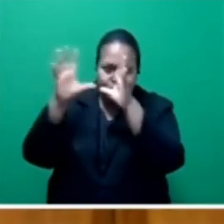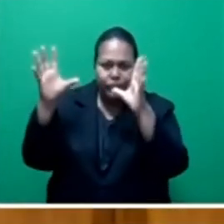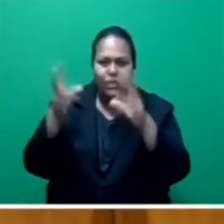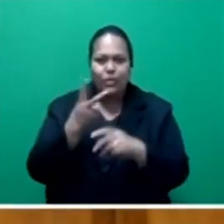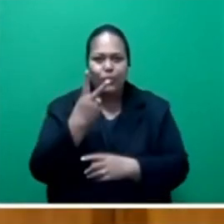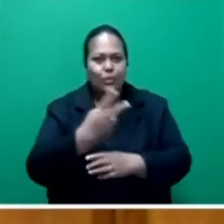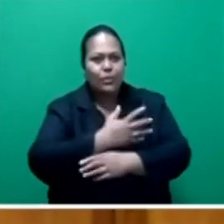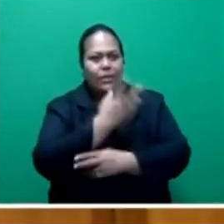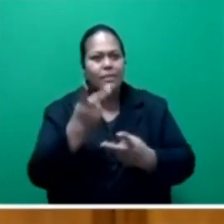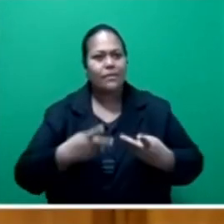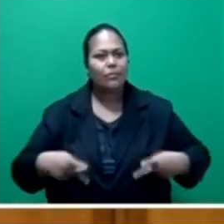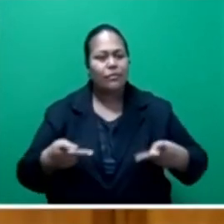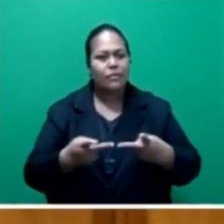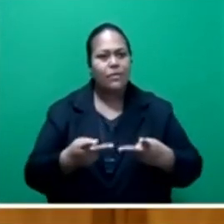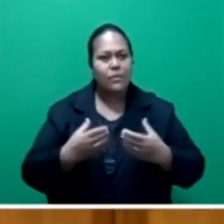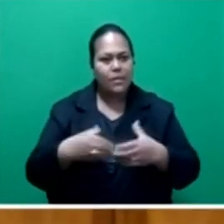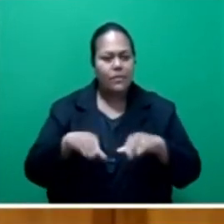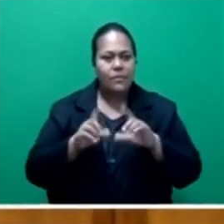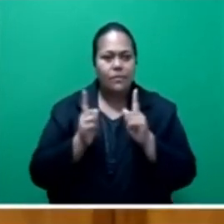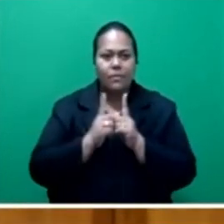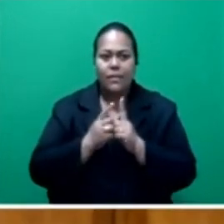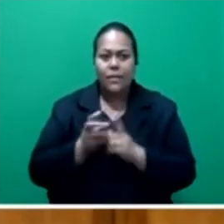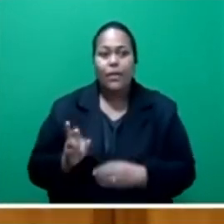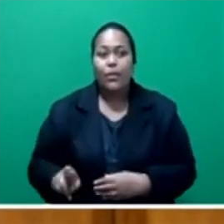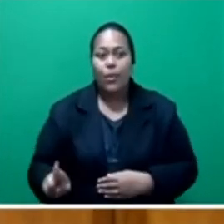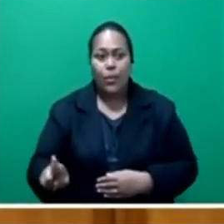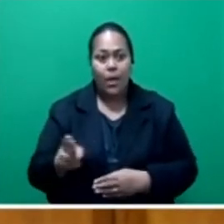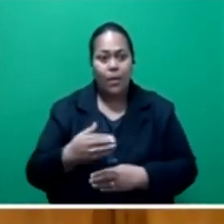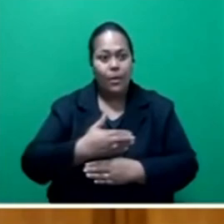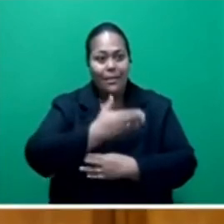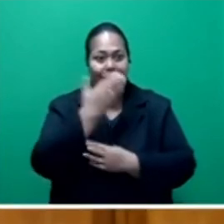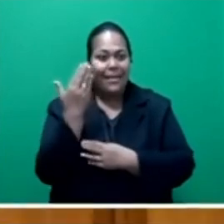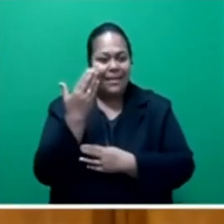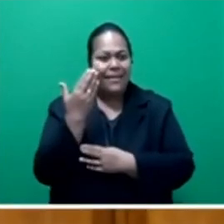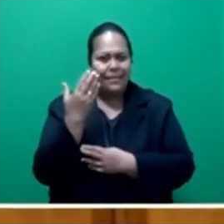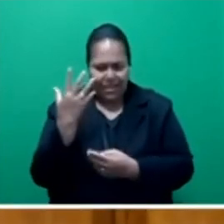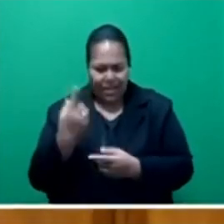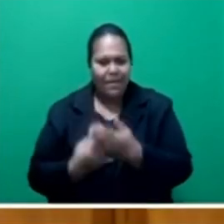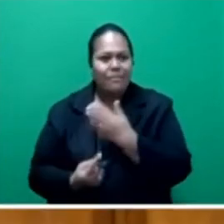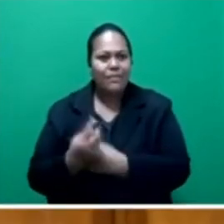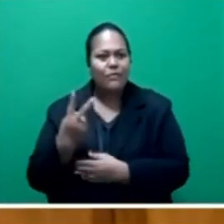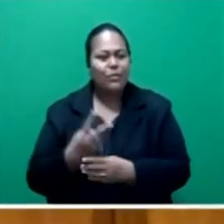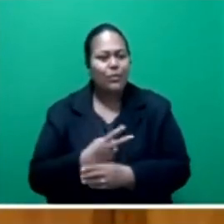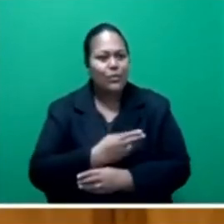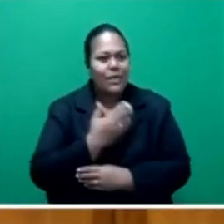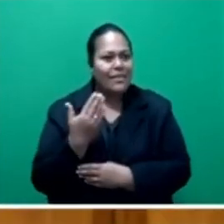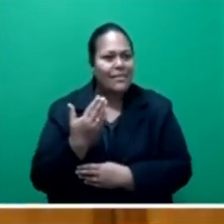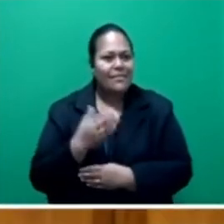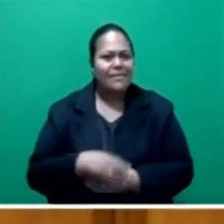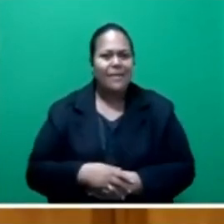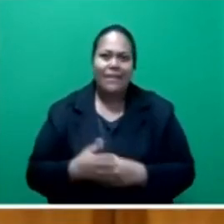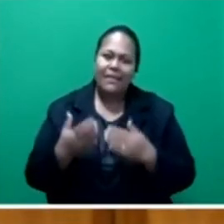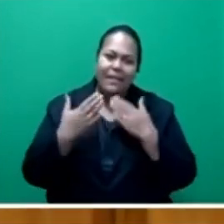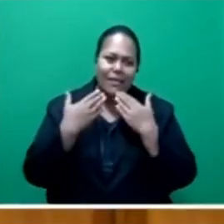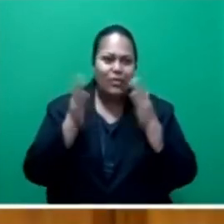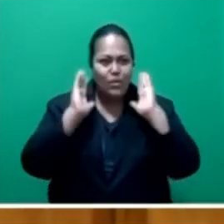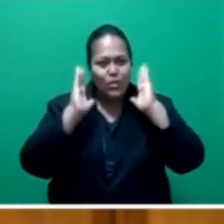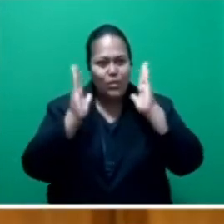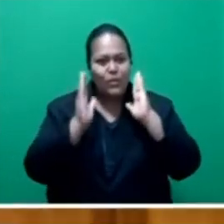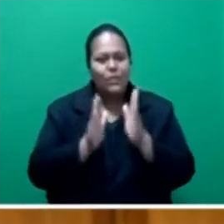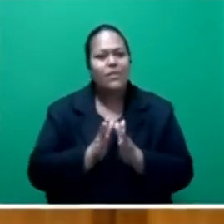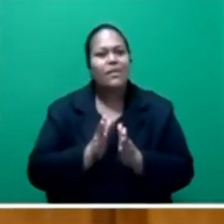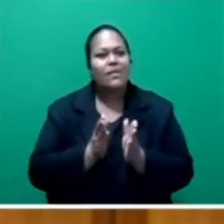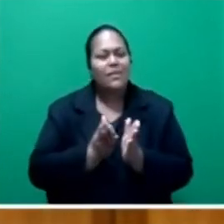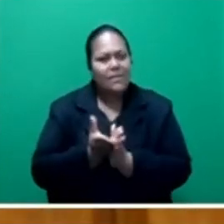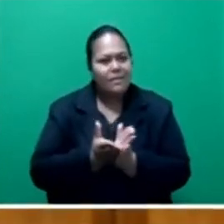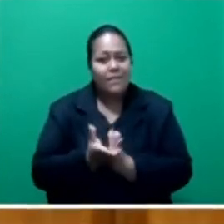-day provincial council meeting, the Rewa day that was held over two days, and the Thanksgiving service. So last week, honorable speaker, sir,